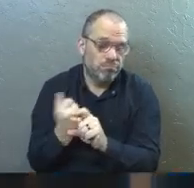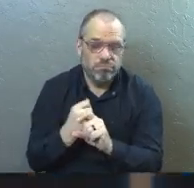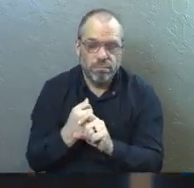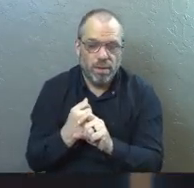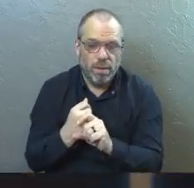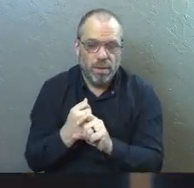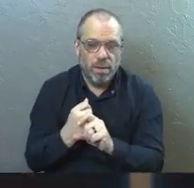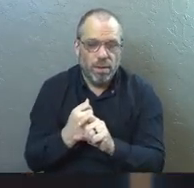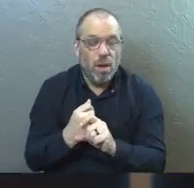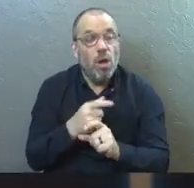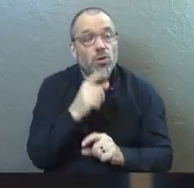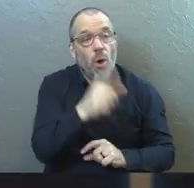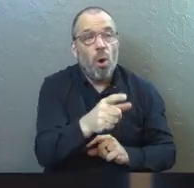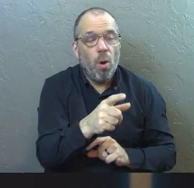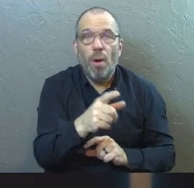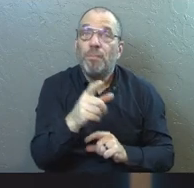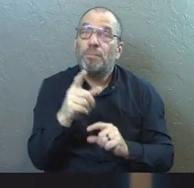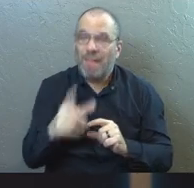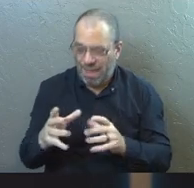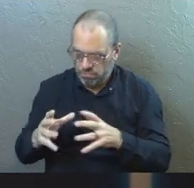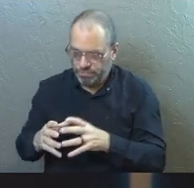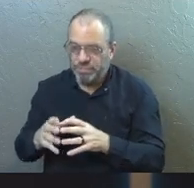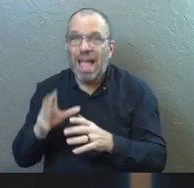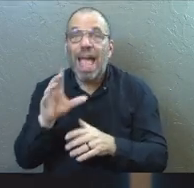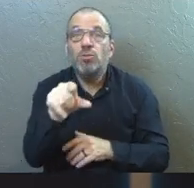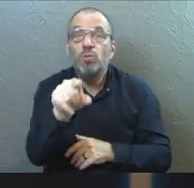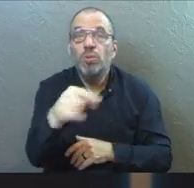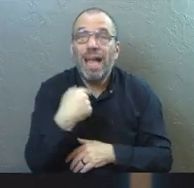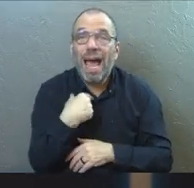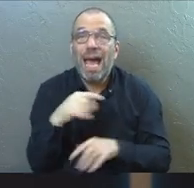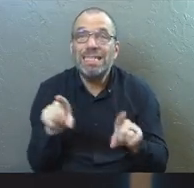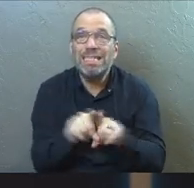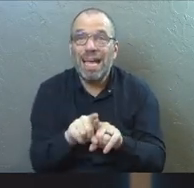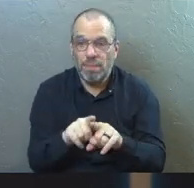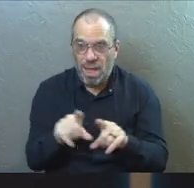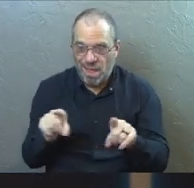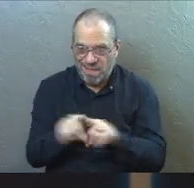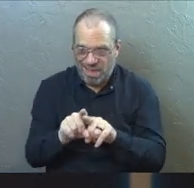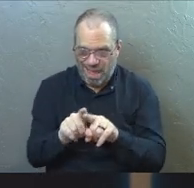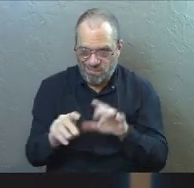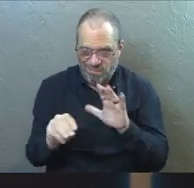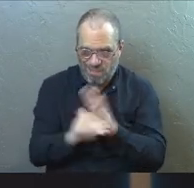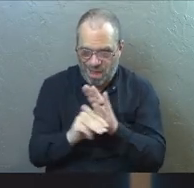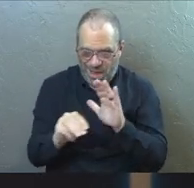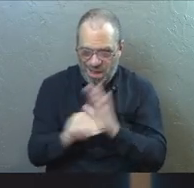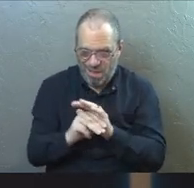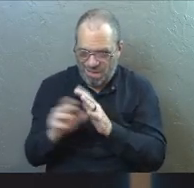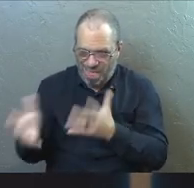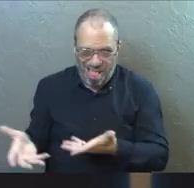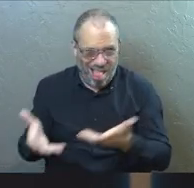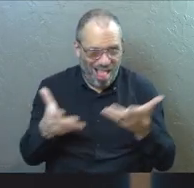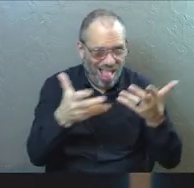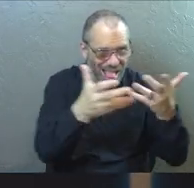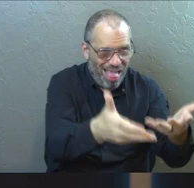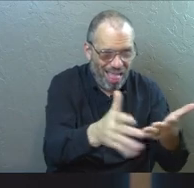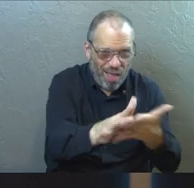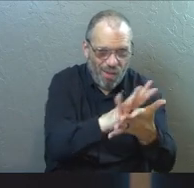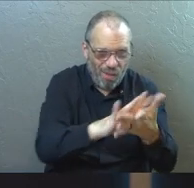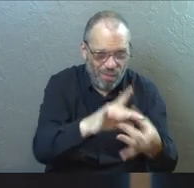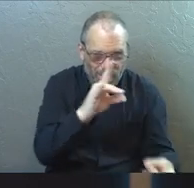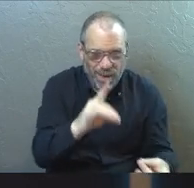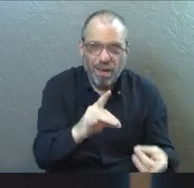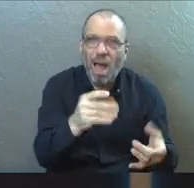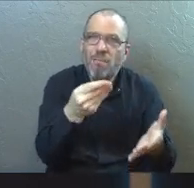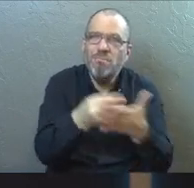And so he brings that same model. And this is what we often do by the way. He brings that same model and he brings it to the Holy